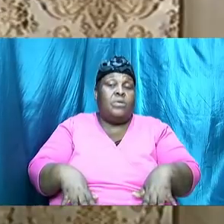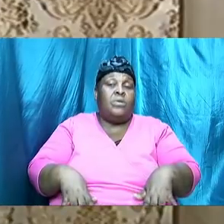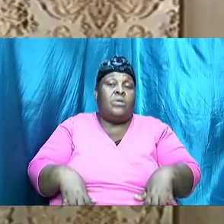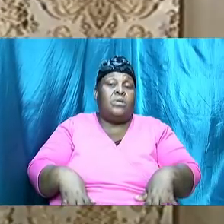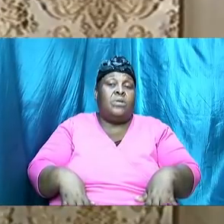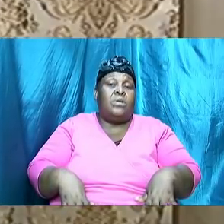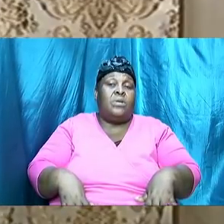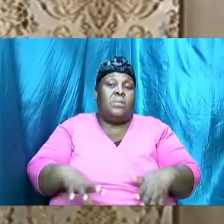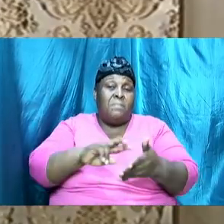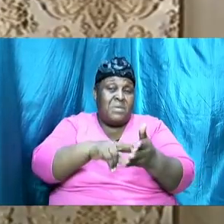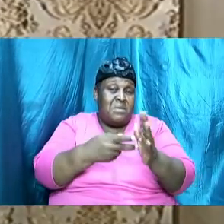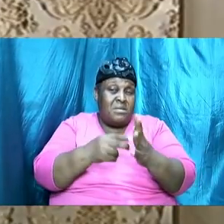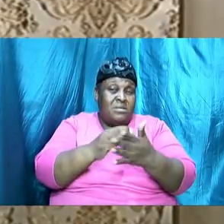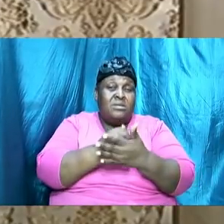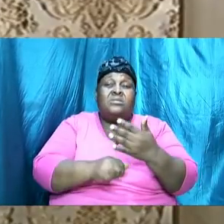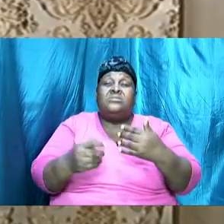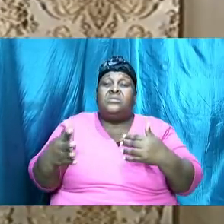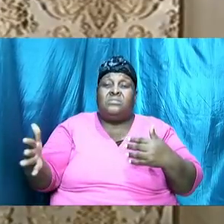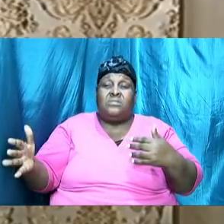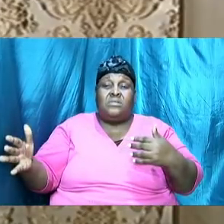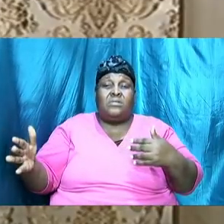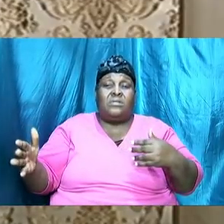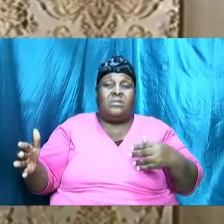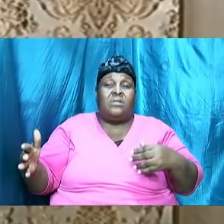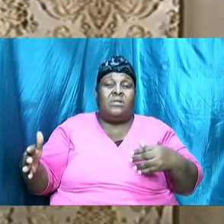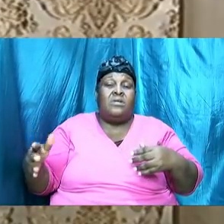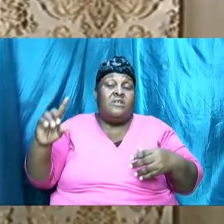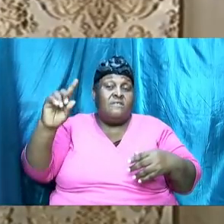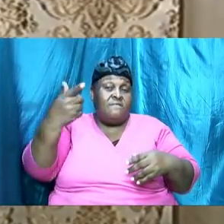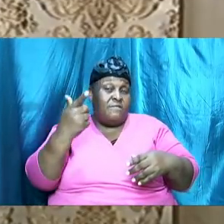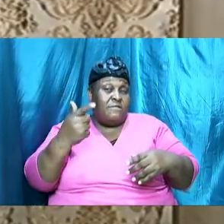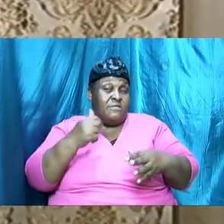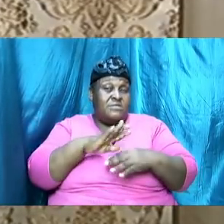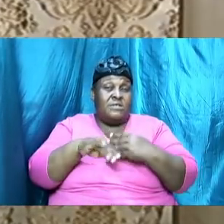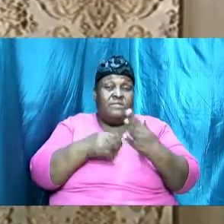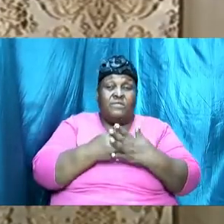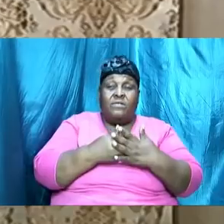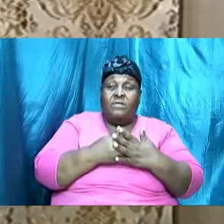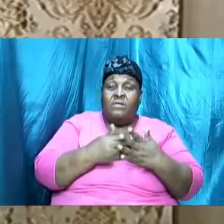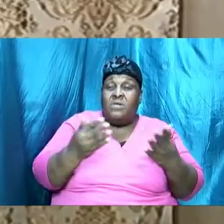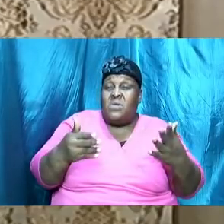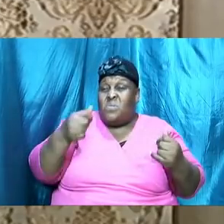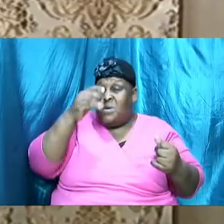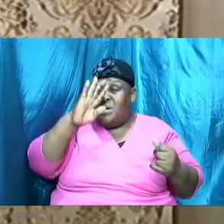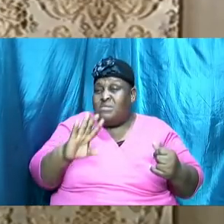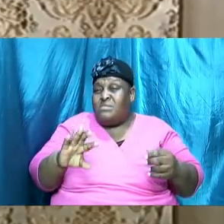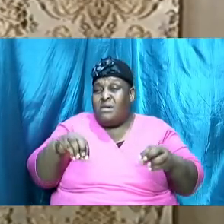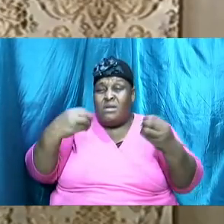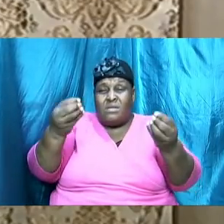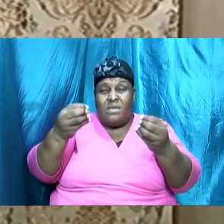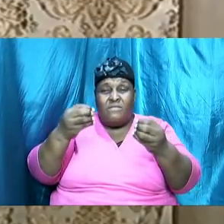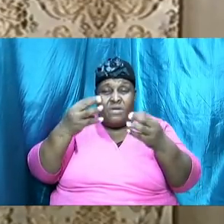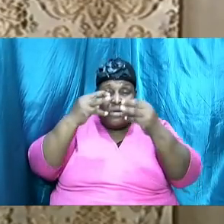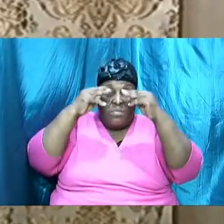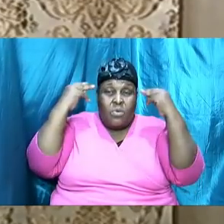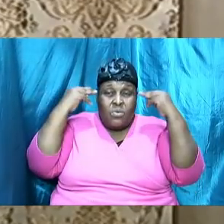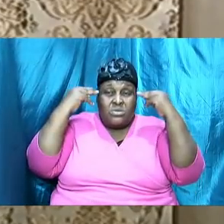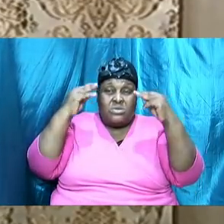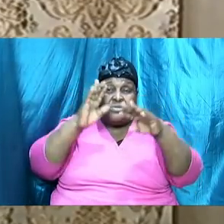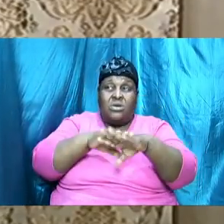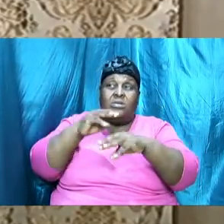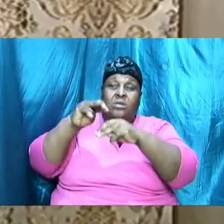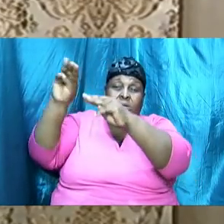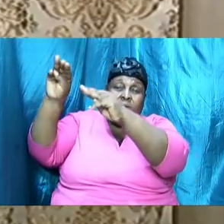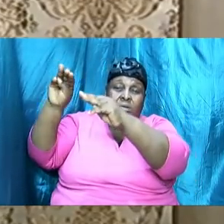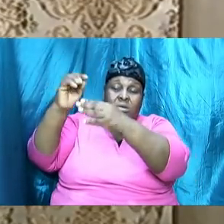typified some things and first of all what God gave Moses on the mountain was something